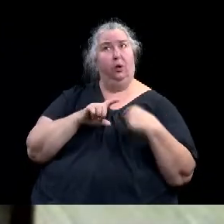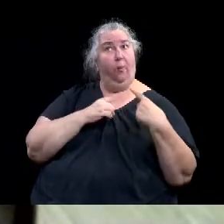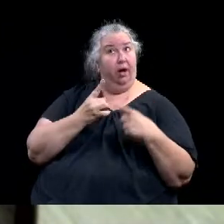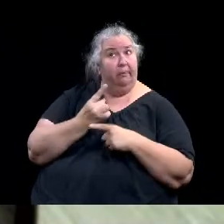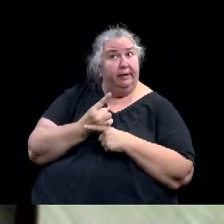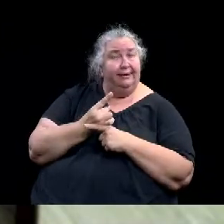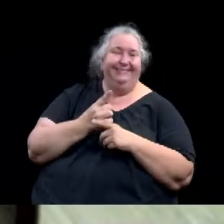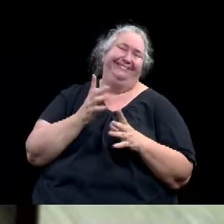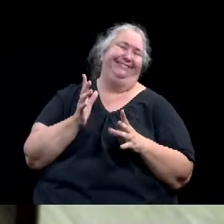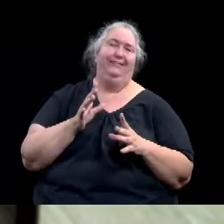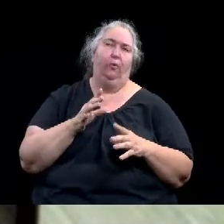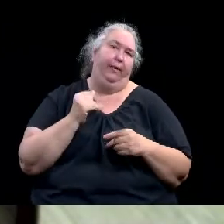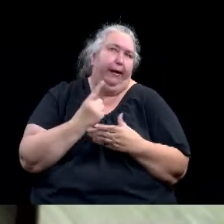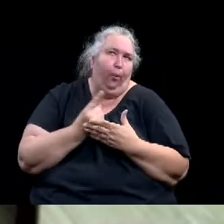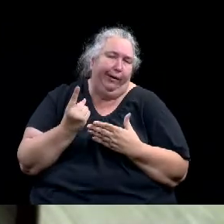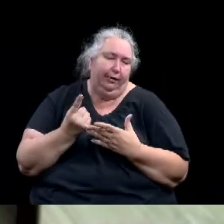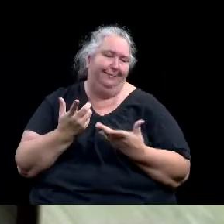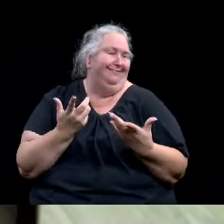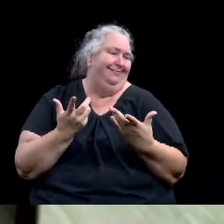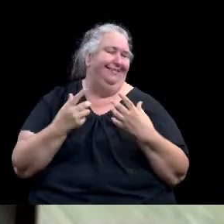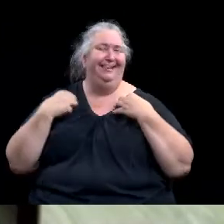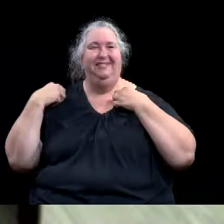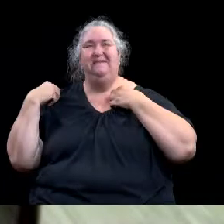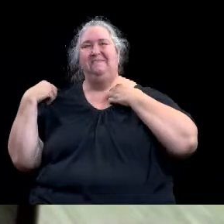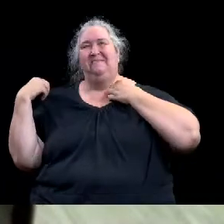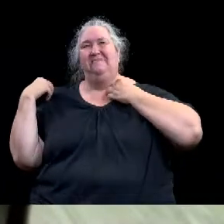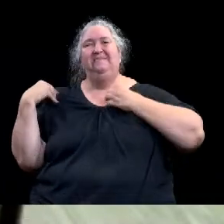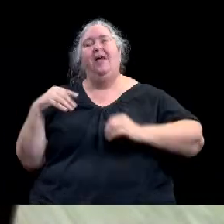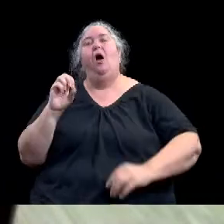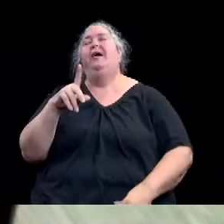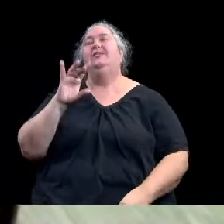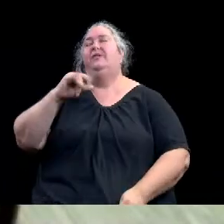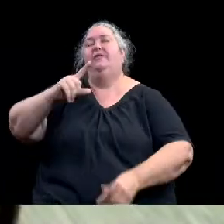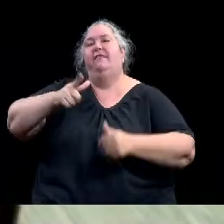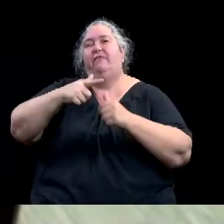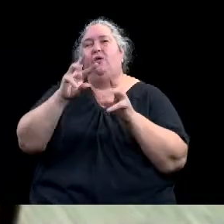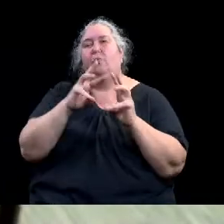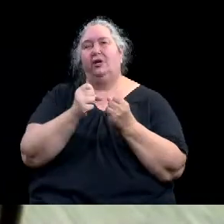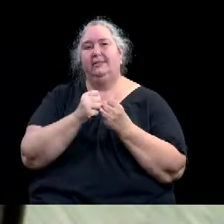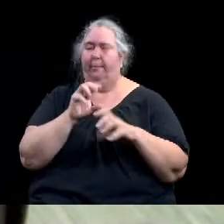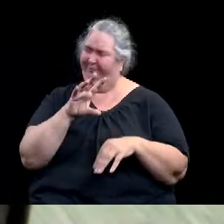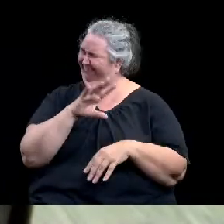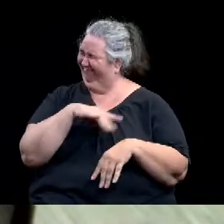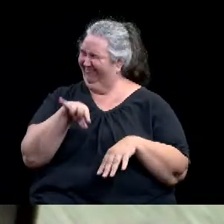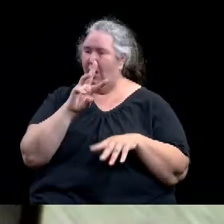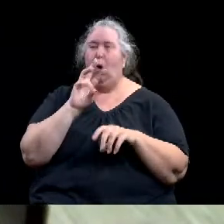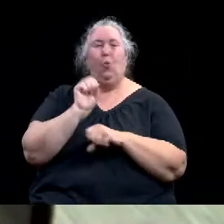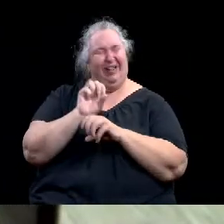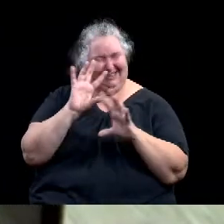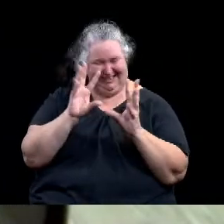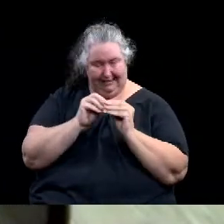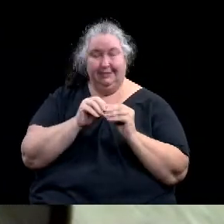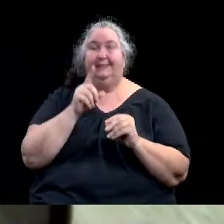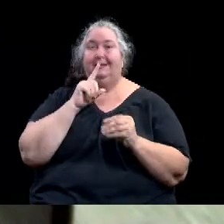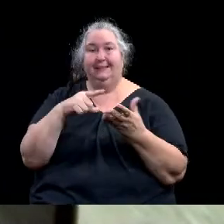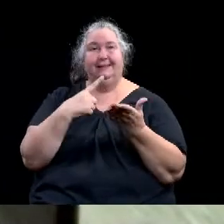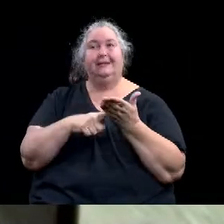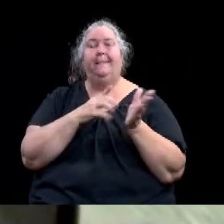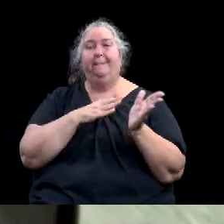our discussion of planning public hearing agenda items will be led by Clint Peters, our director of development services. Clint?